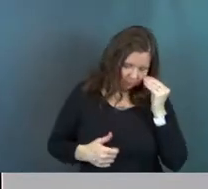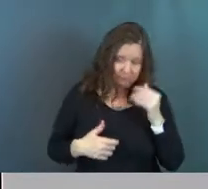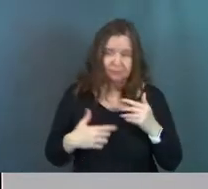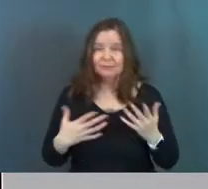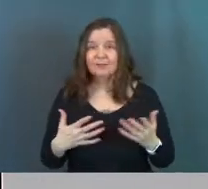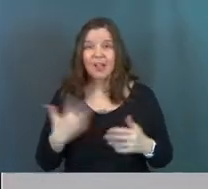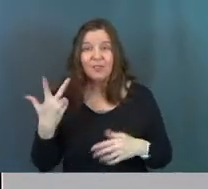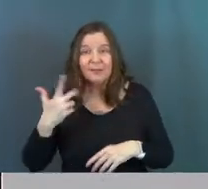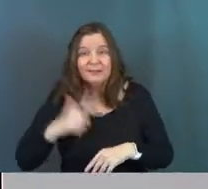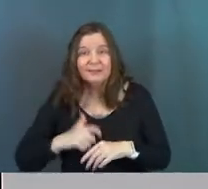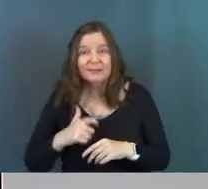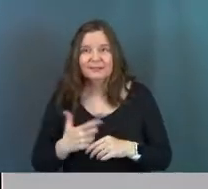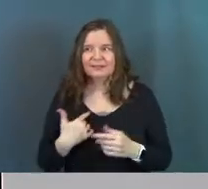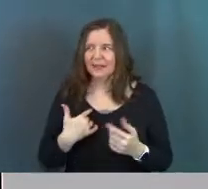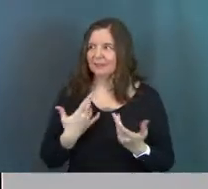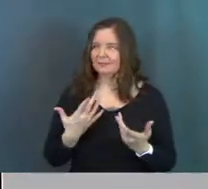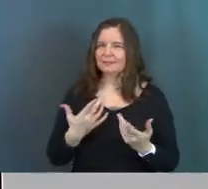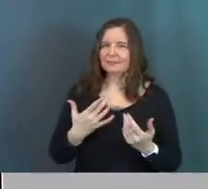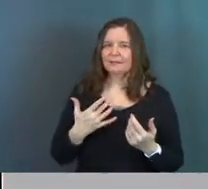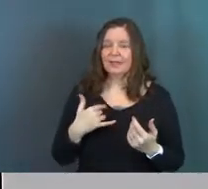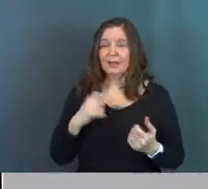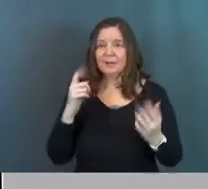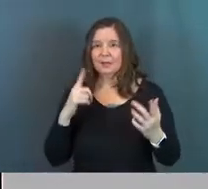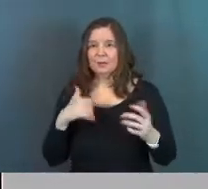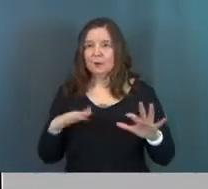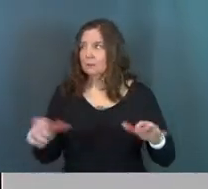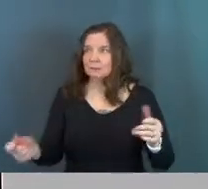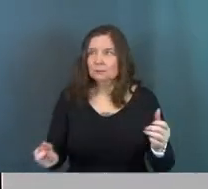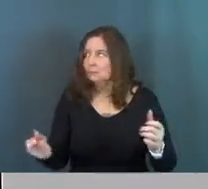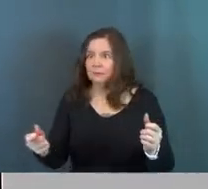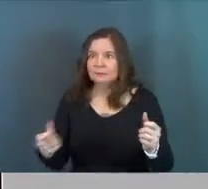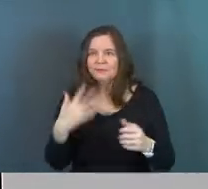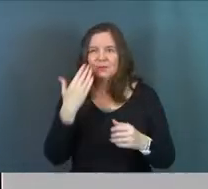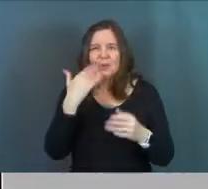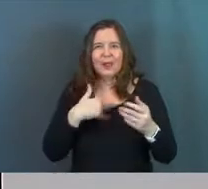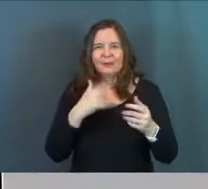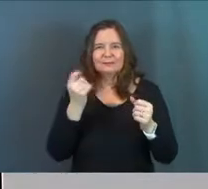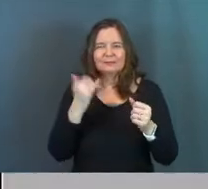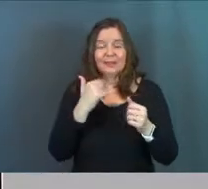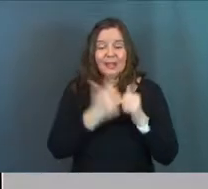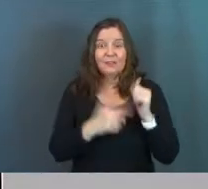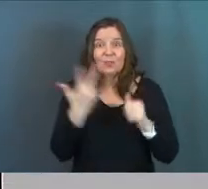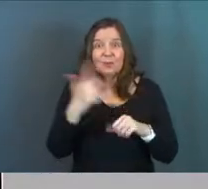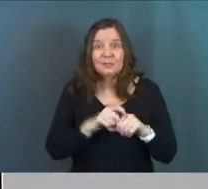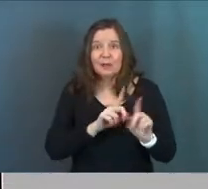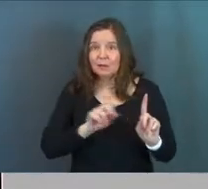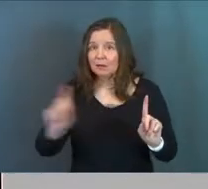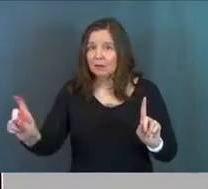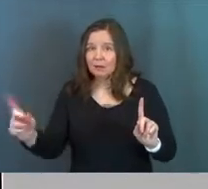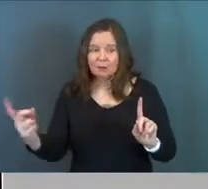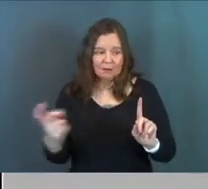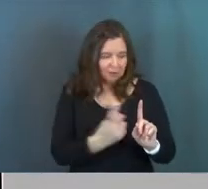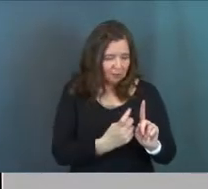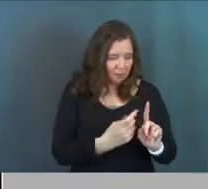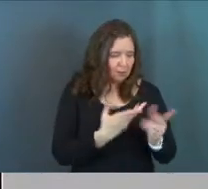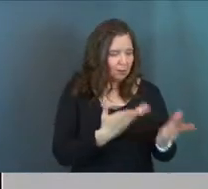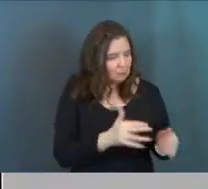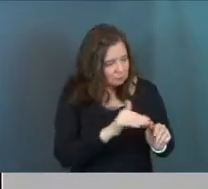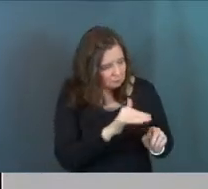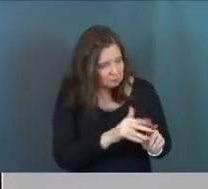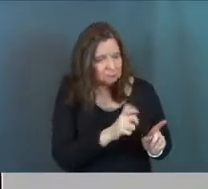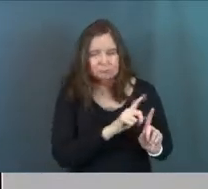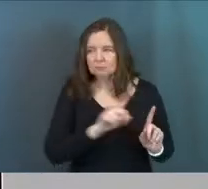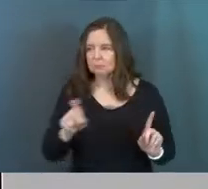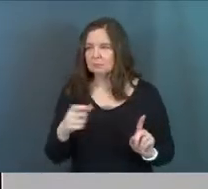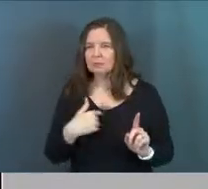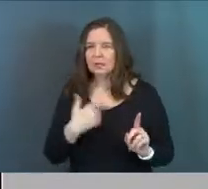we're here, Lord. We got your back. You know what I mean? I just imagine them waking up with swords out like, what's up? You know what mean? Every three times. I think Jesus used a